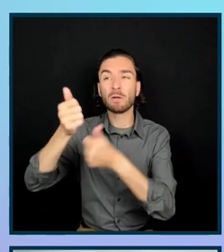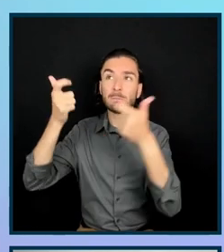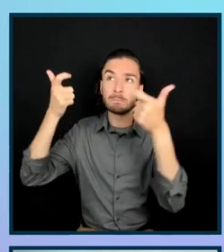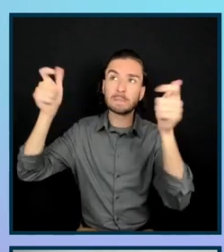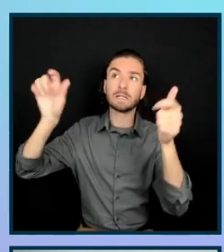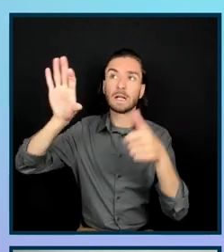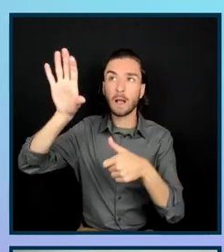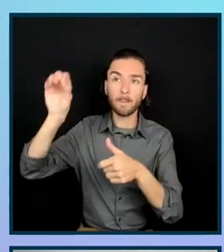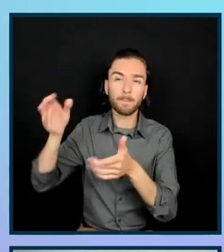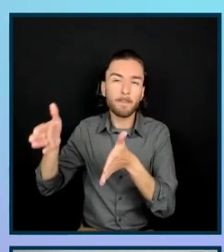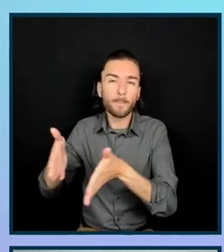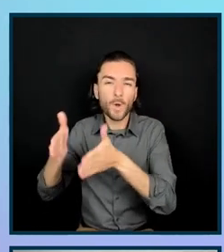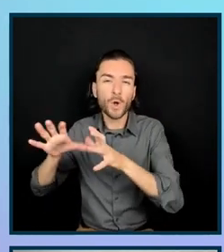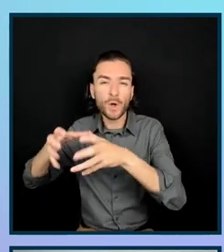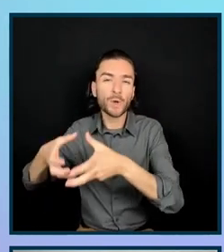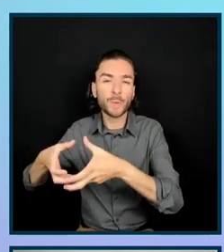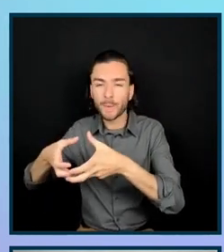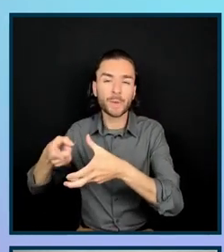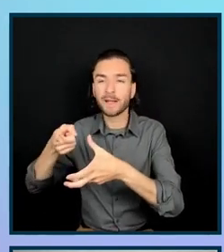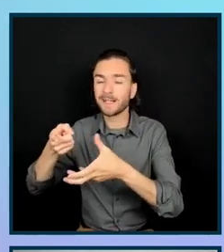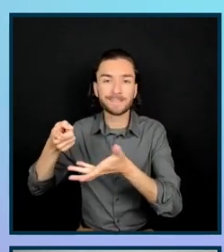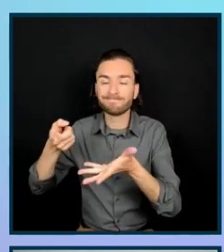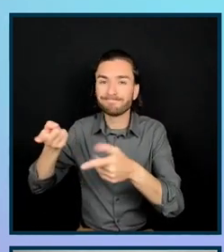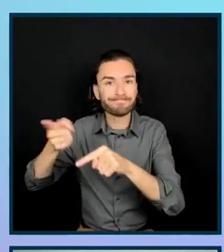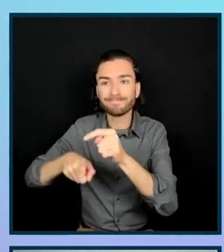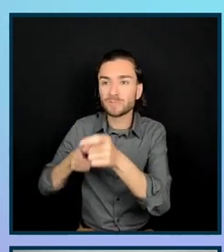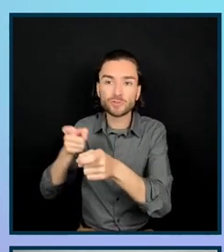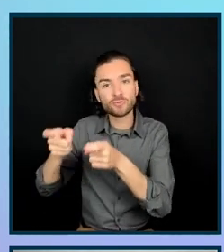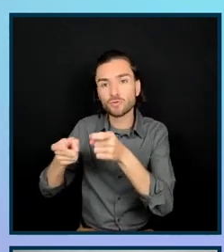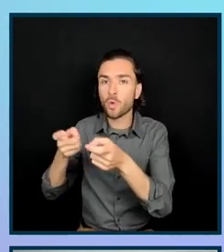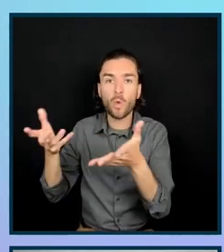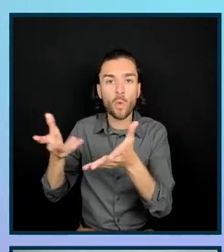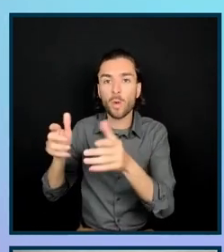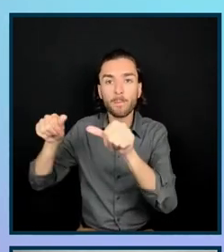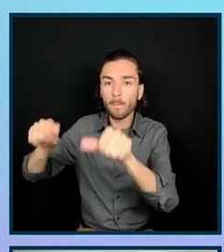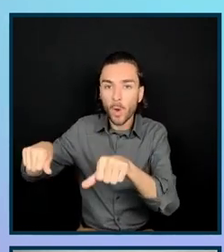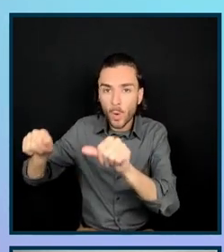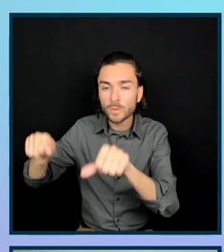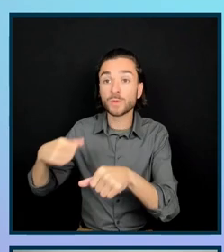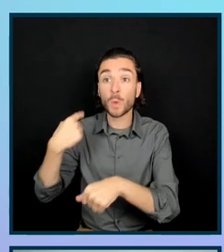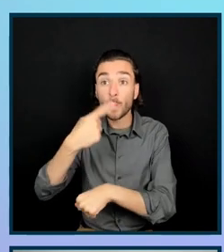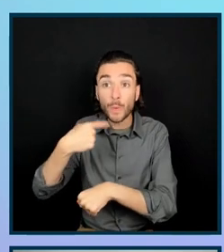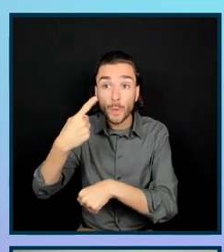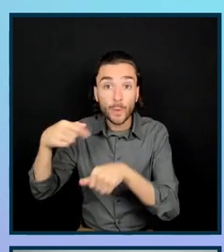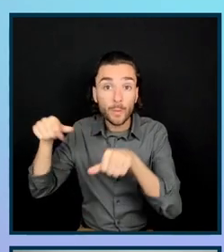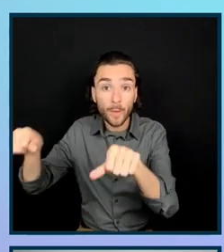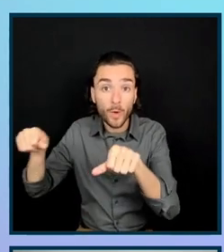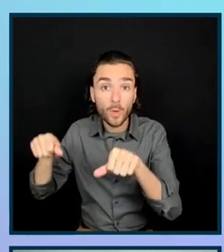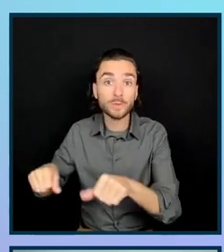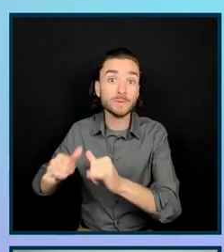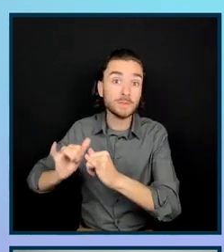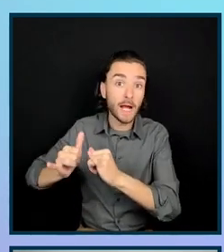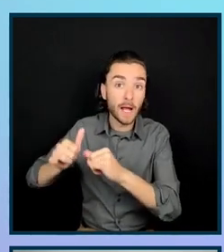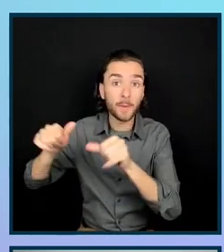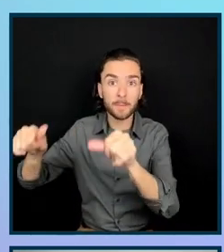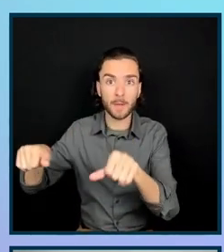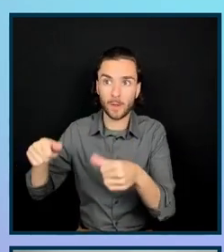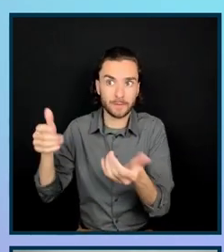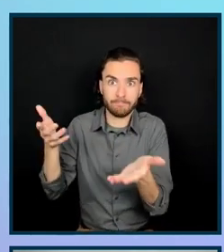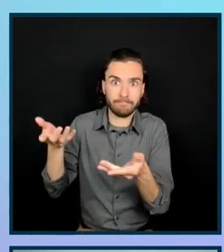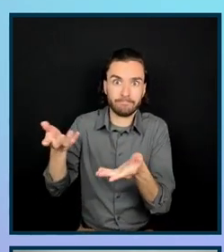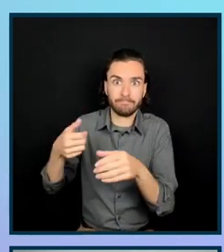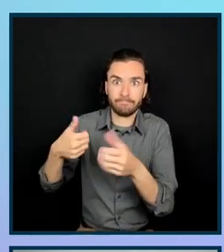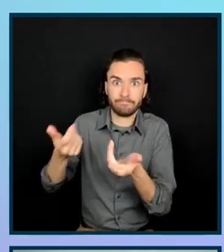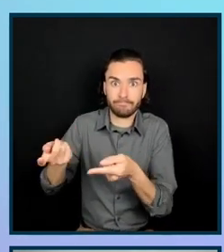And so they didn't have control over what exactly got posted or by whom or how. And sometimes they needed to go to